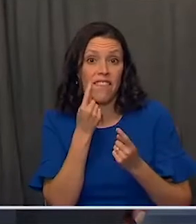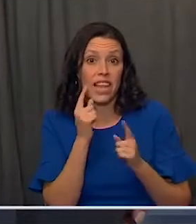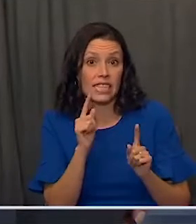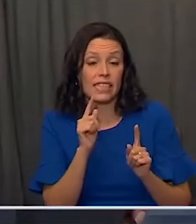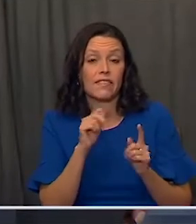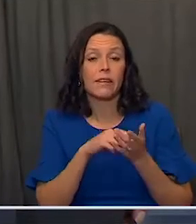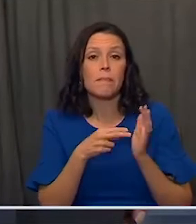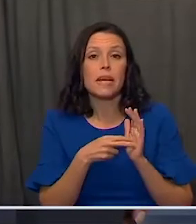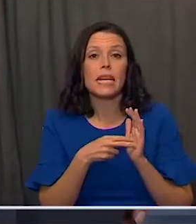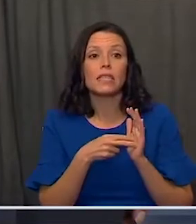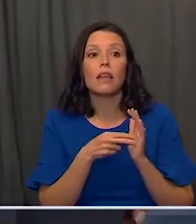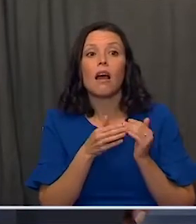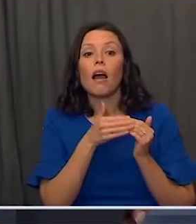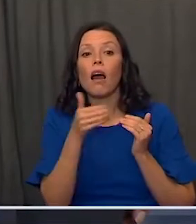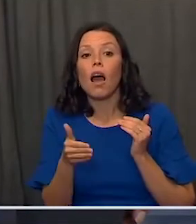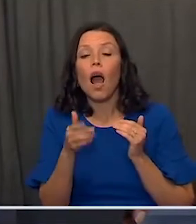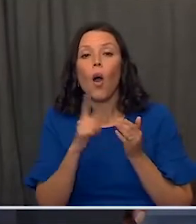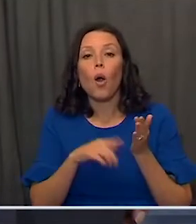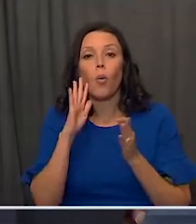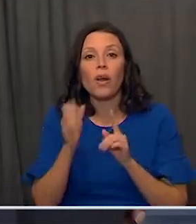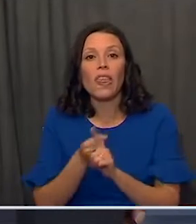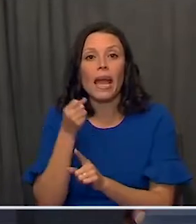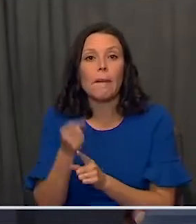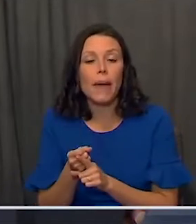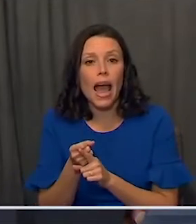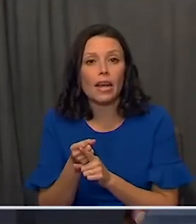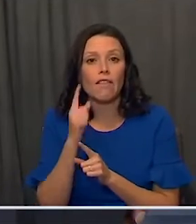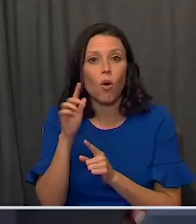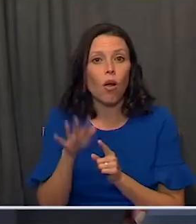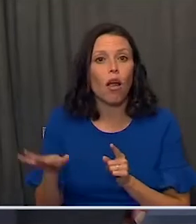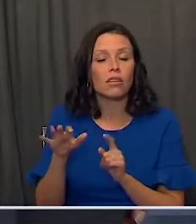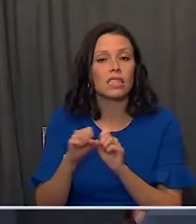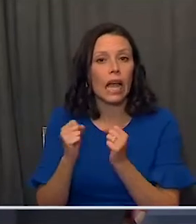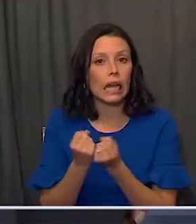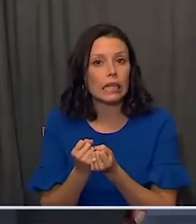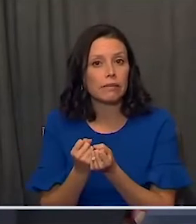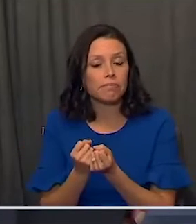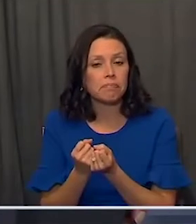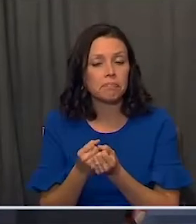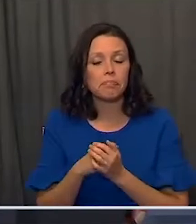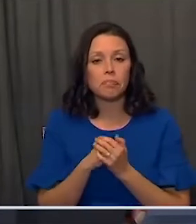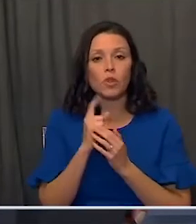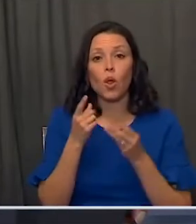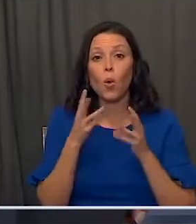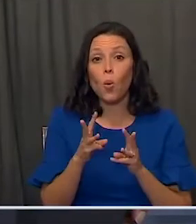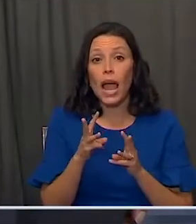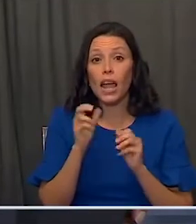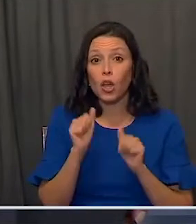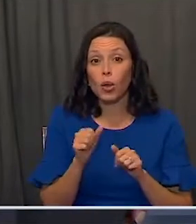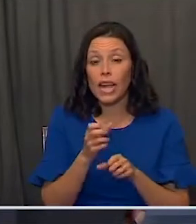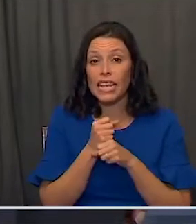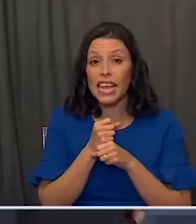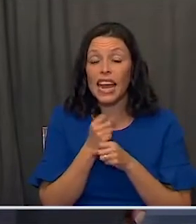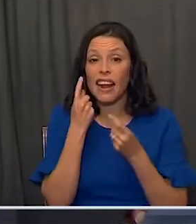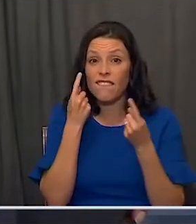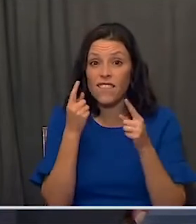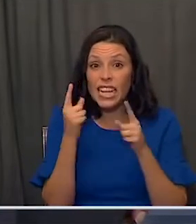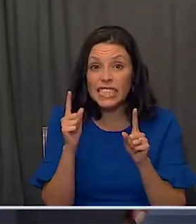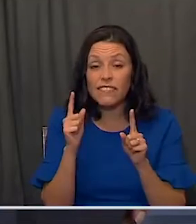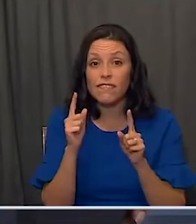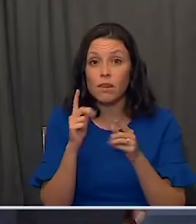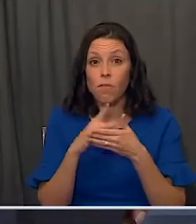means is what the ultimate impact of that vaccine is going to be on society. And the only way you can get an effective